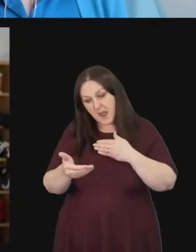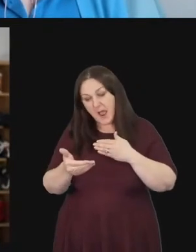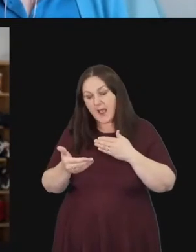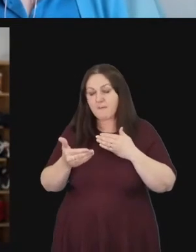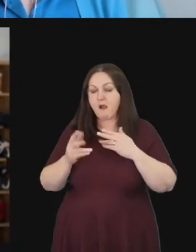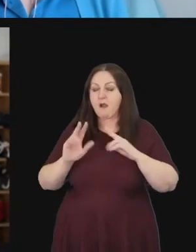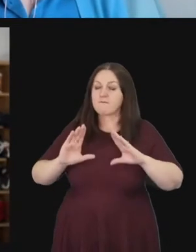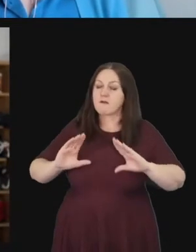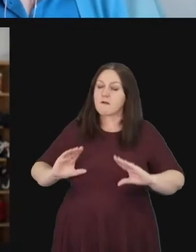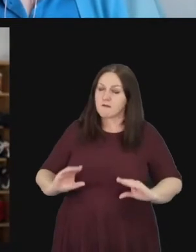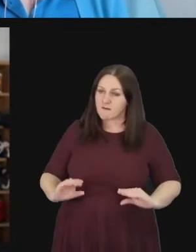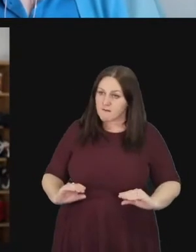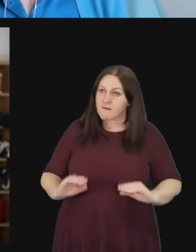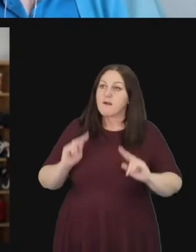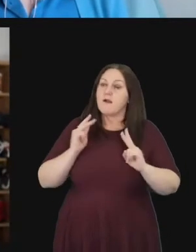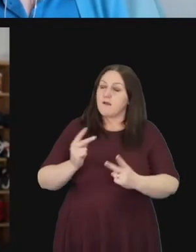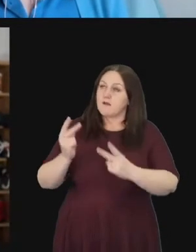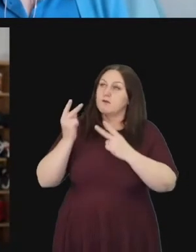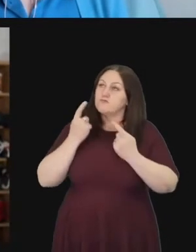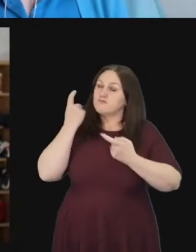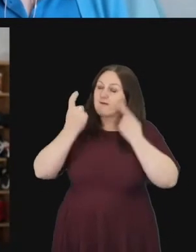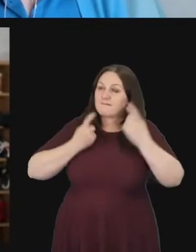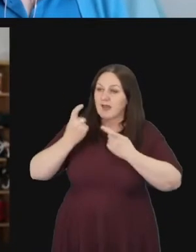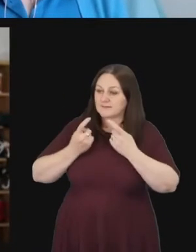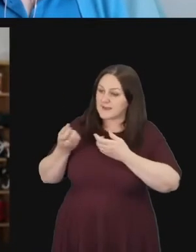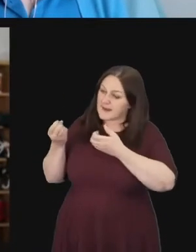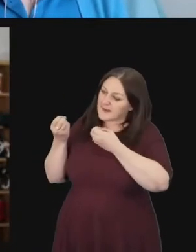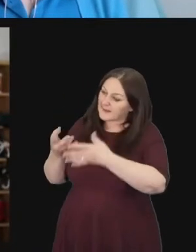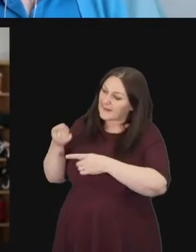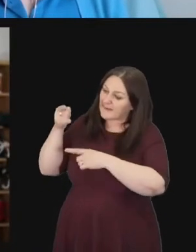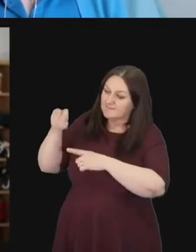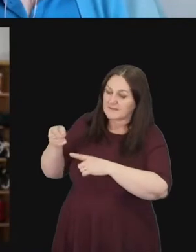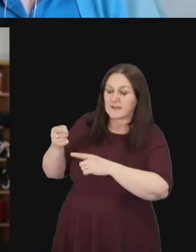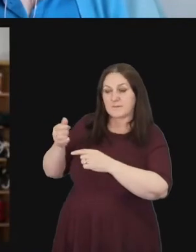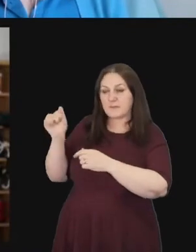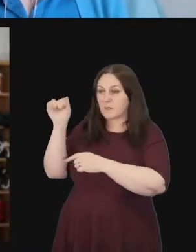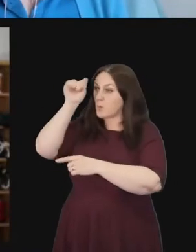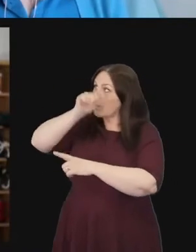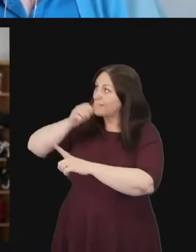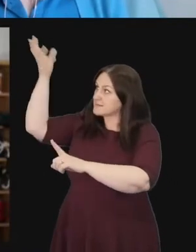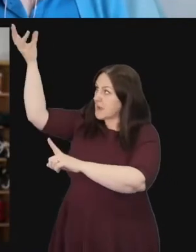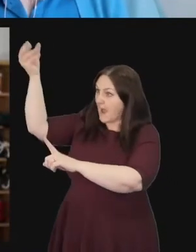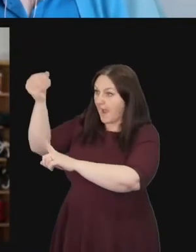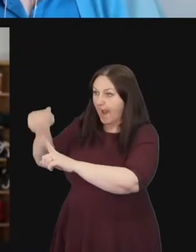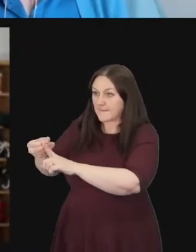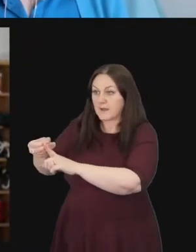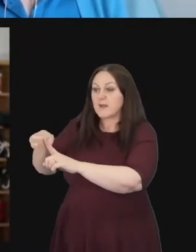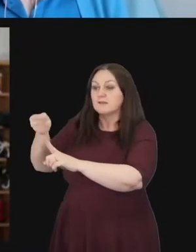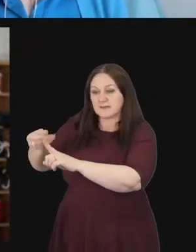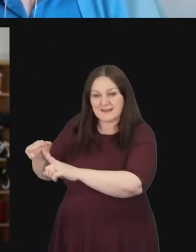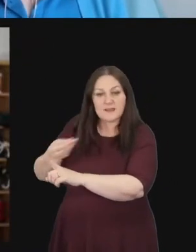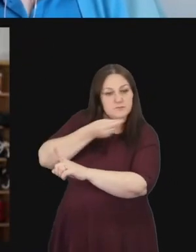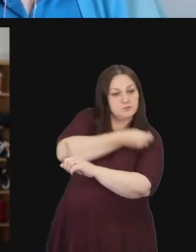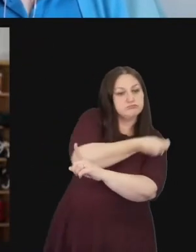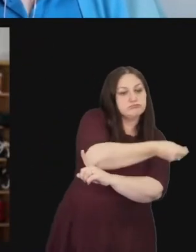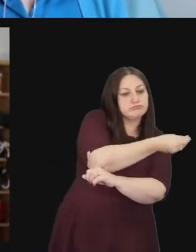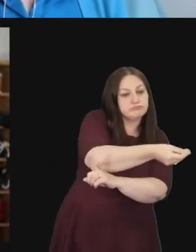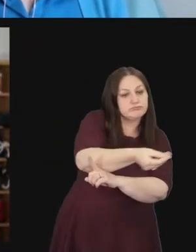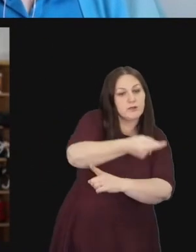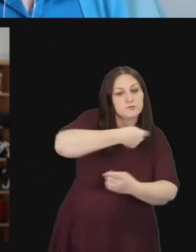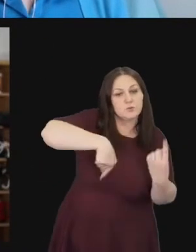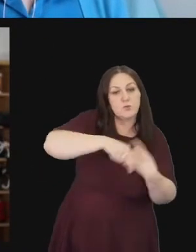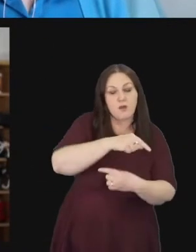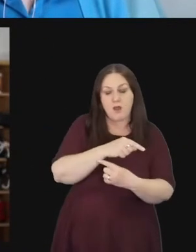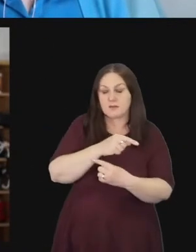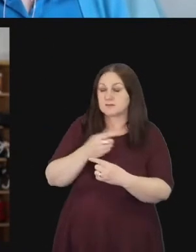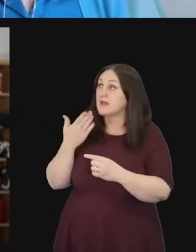do that you would give him the wisdom that he needs to be able to impart to us. Father we thank you Lord